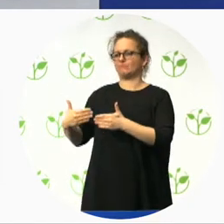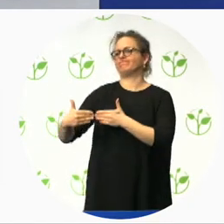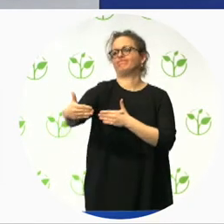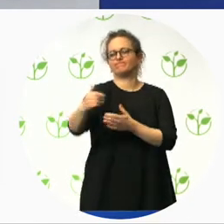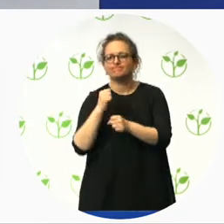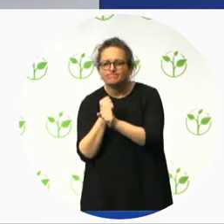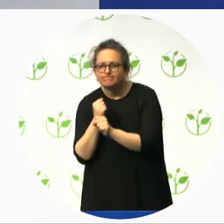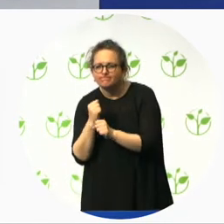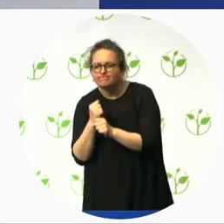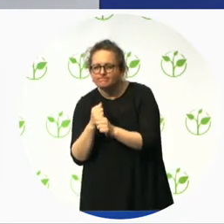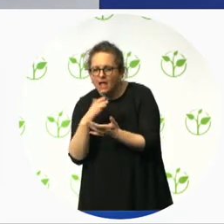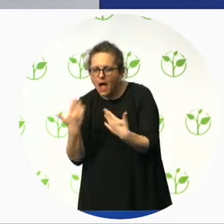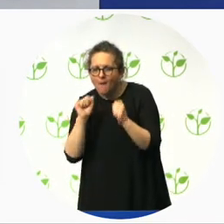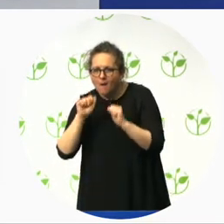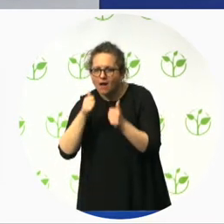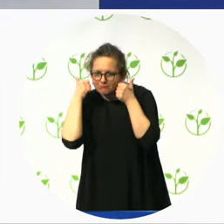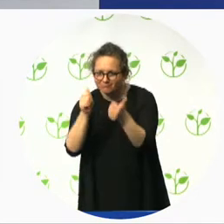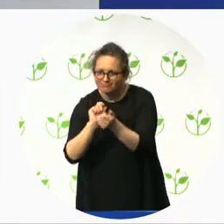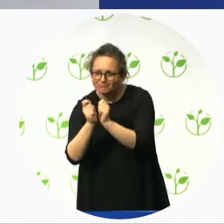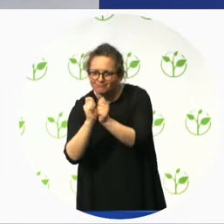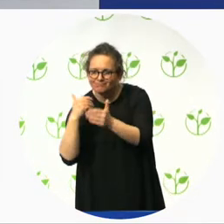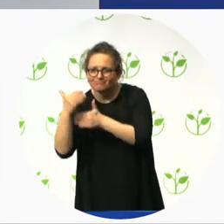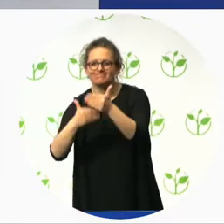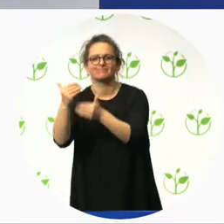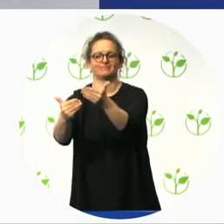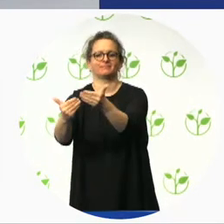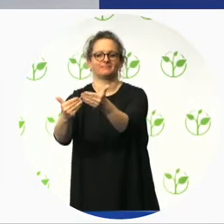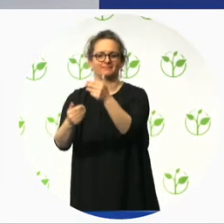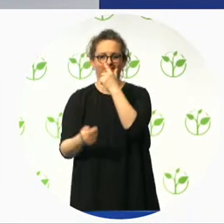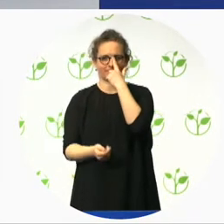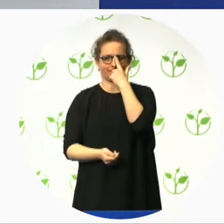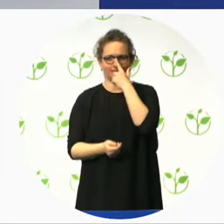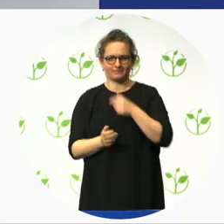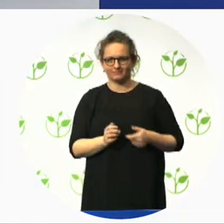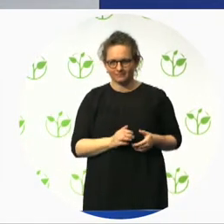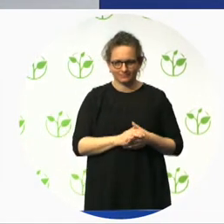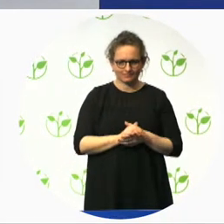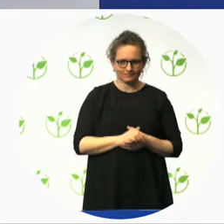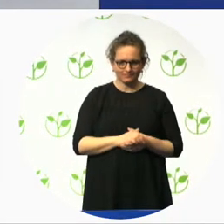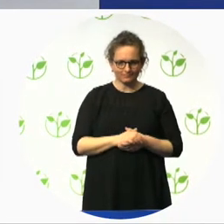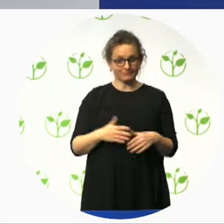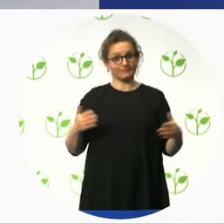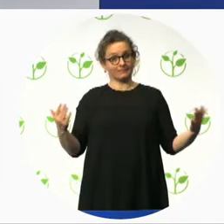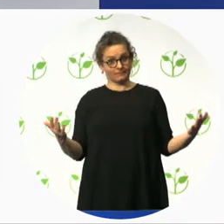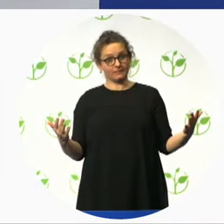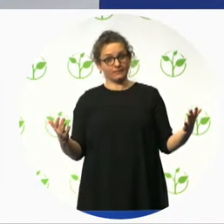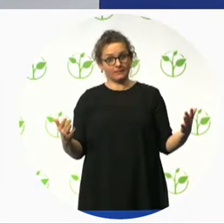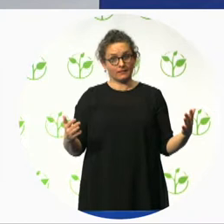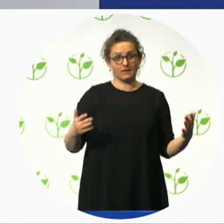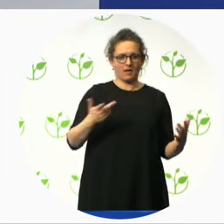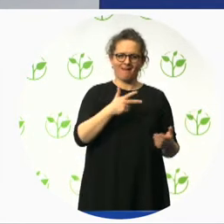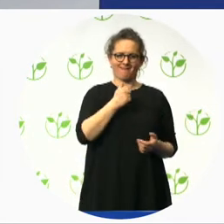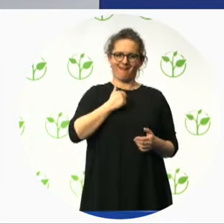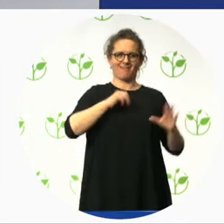So in addition to disabilities rights legislation, Canadian building codes and standards also address accessibility in the built